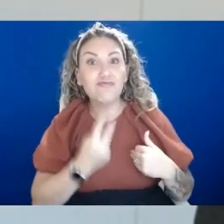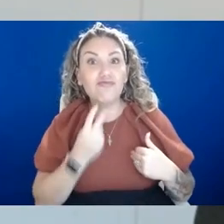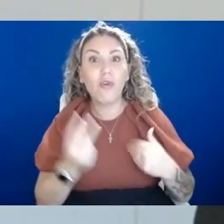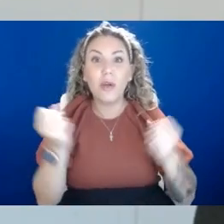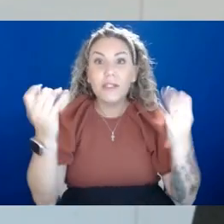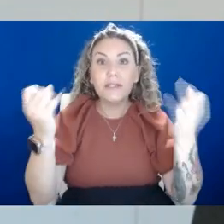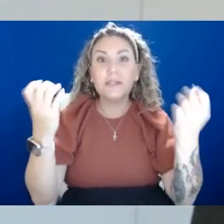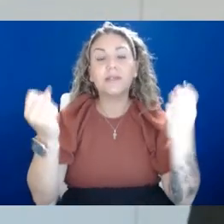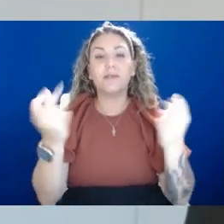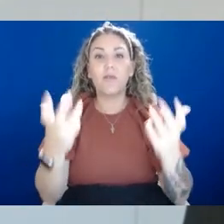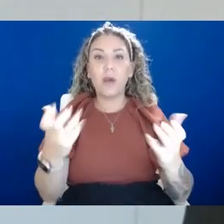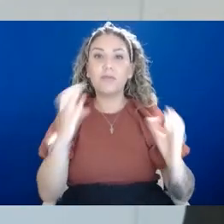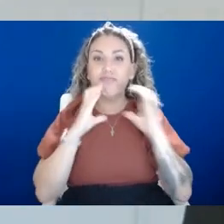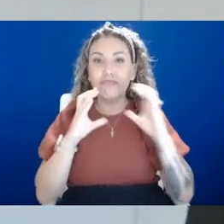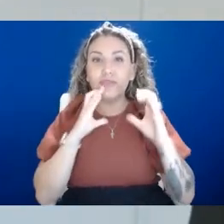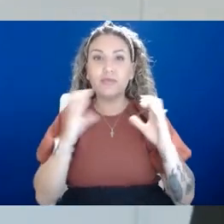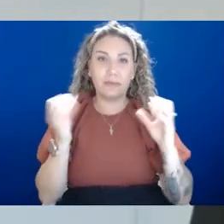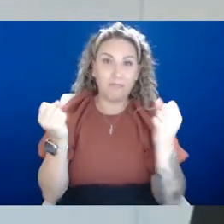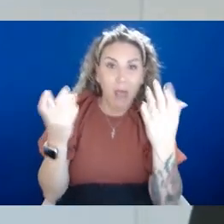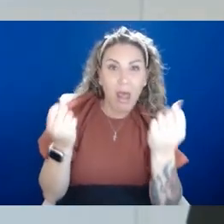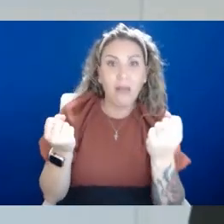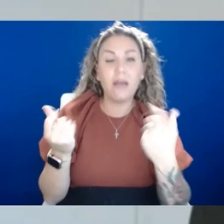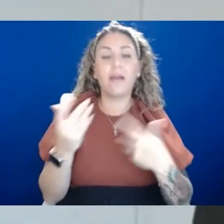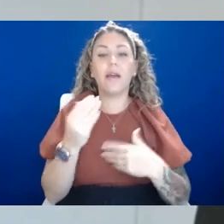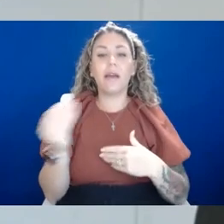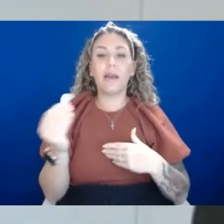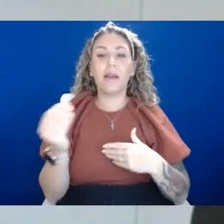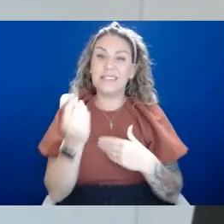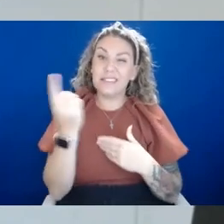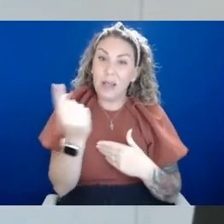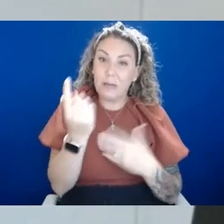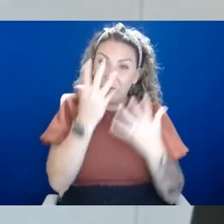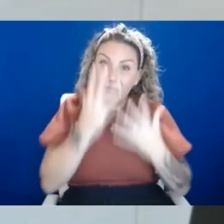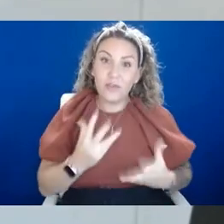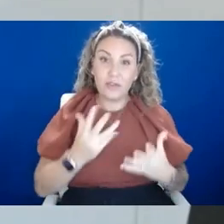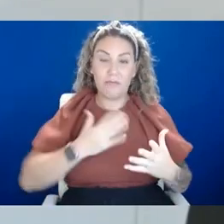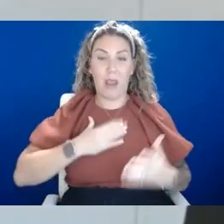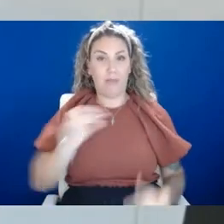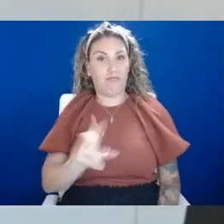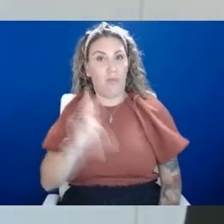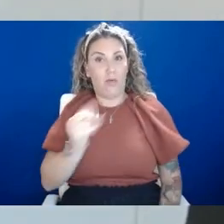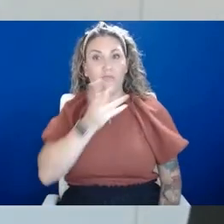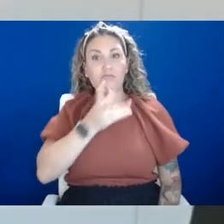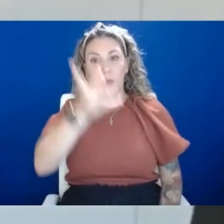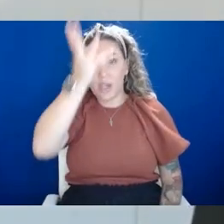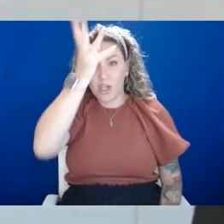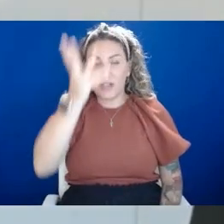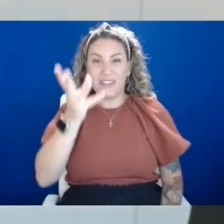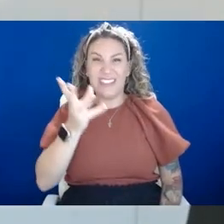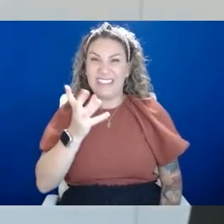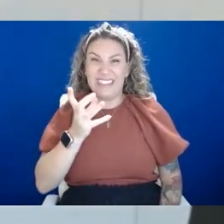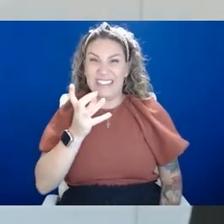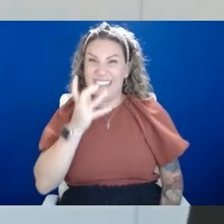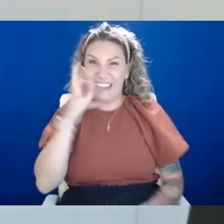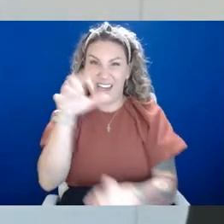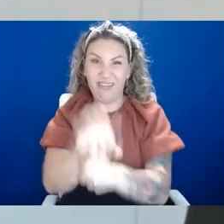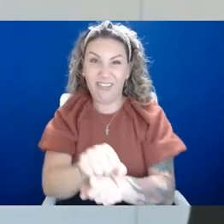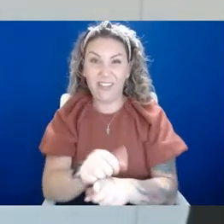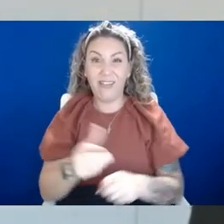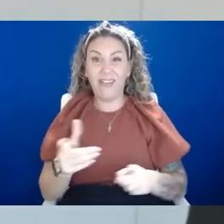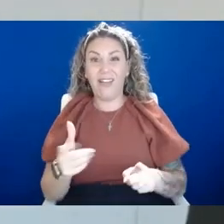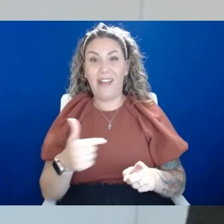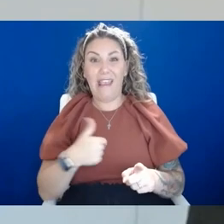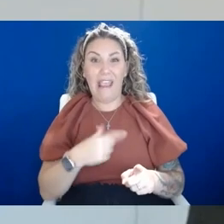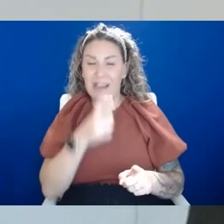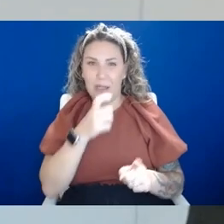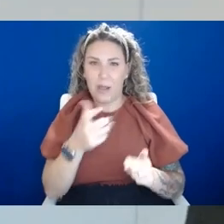this is one thing, something that, you know, unfortunately, my own parents actually miss, the fact that I didn't even want to play